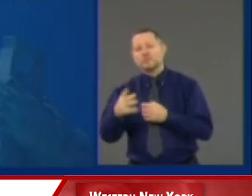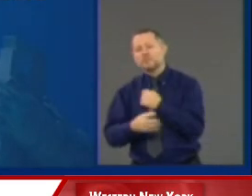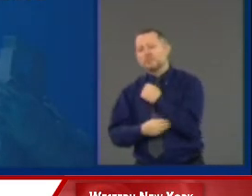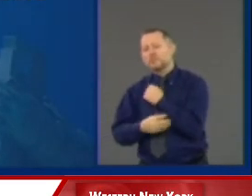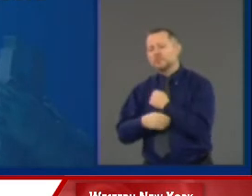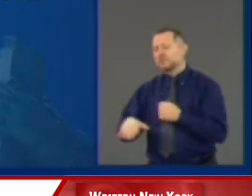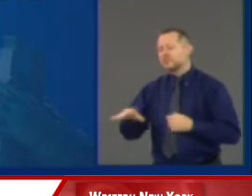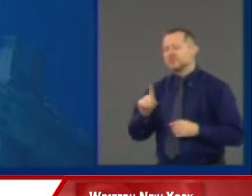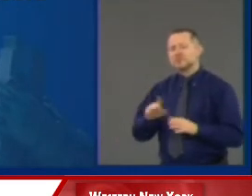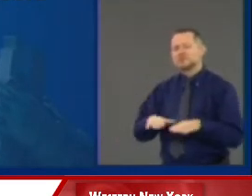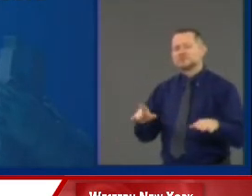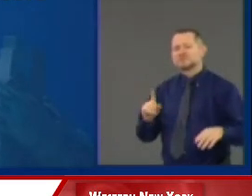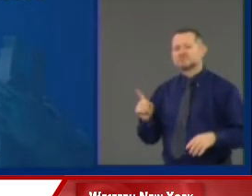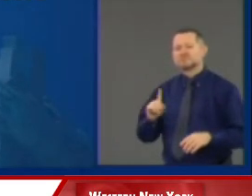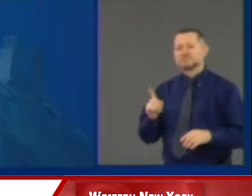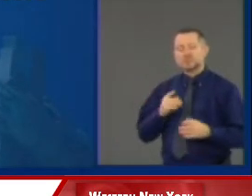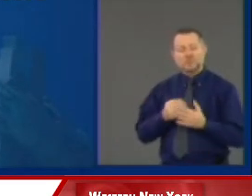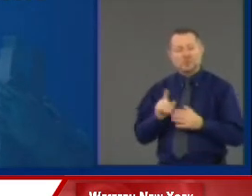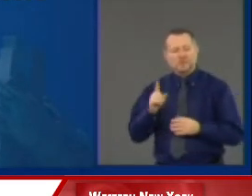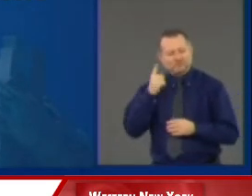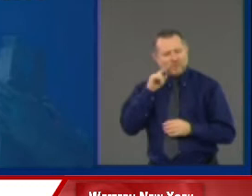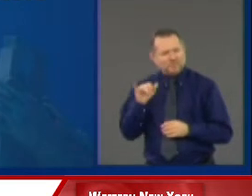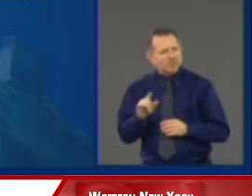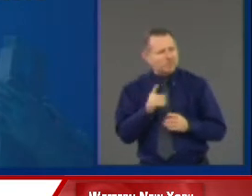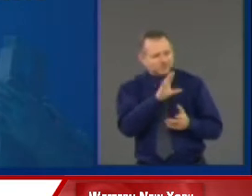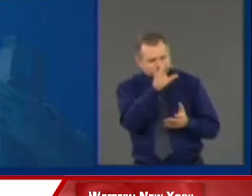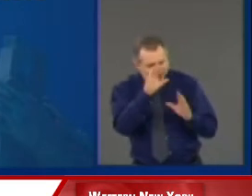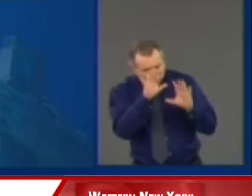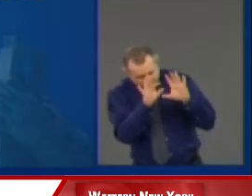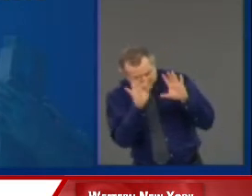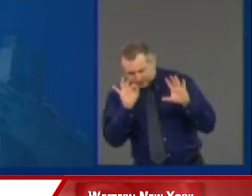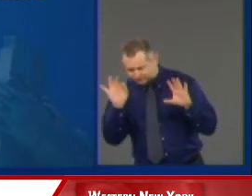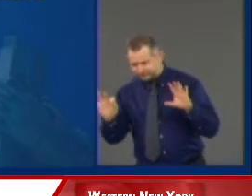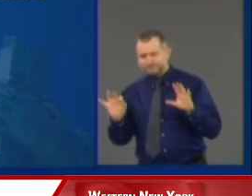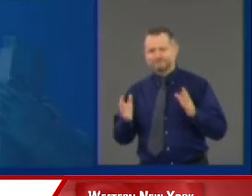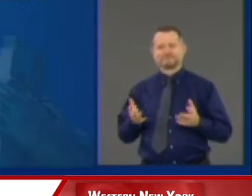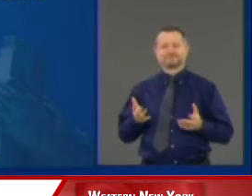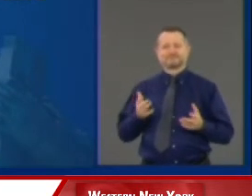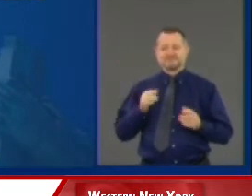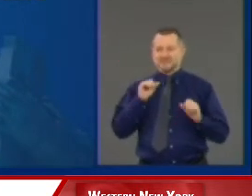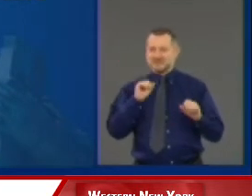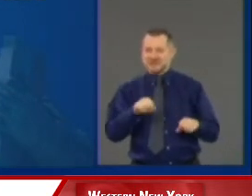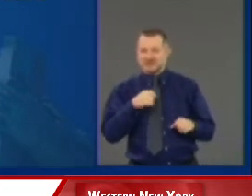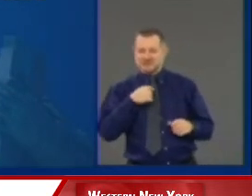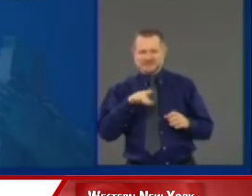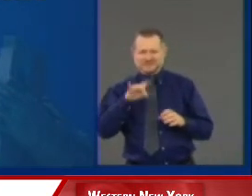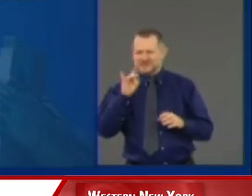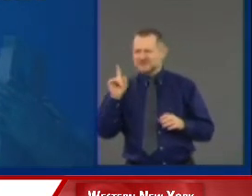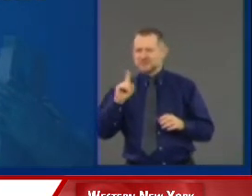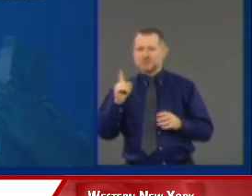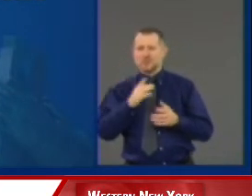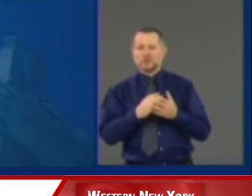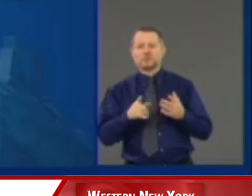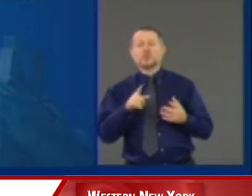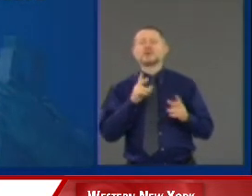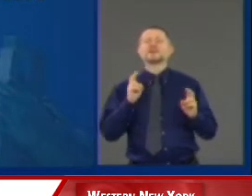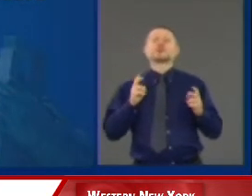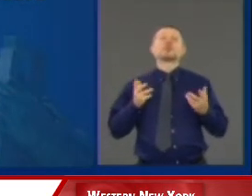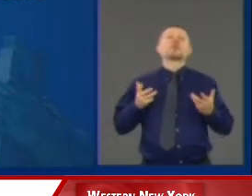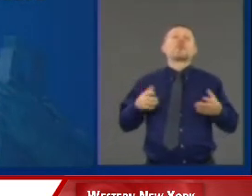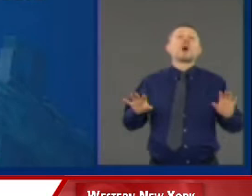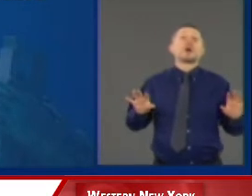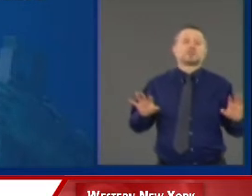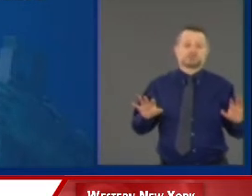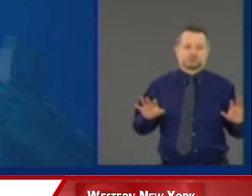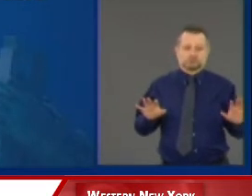No, you can find it, United States. You just don't want to. It's political will. When you need